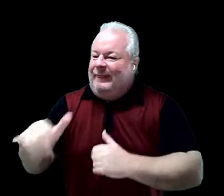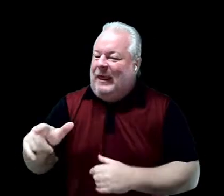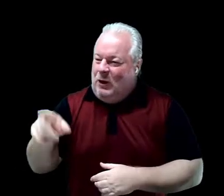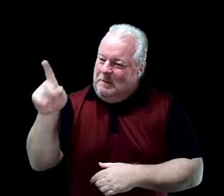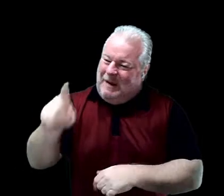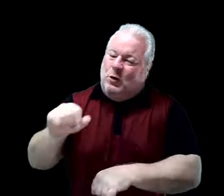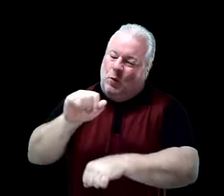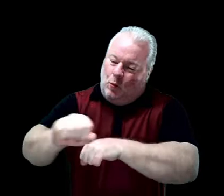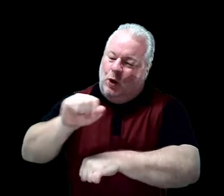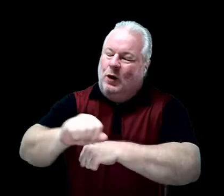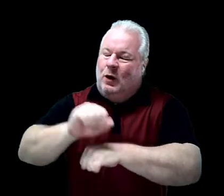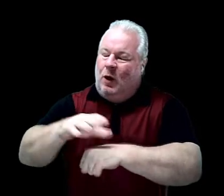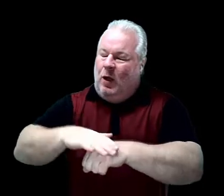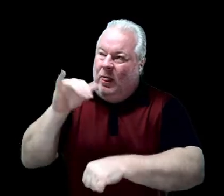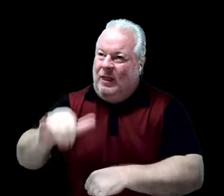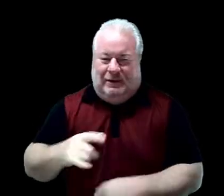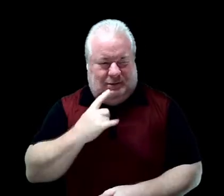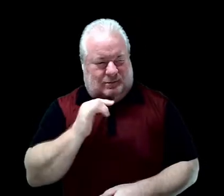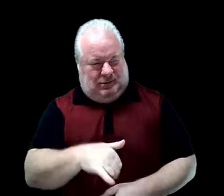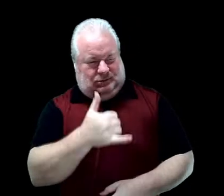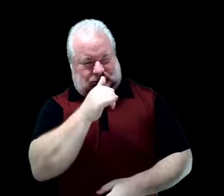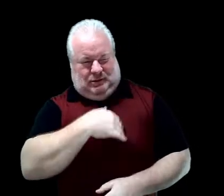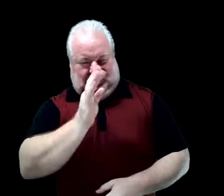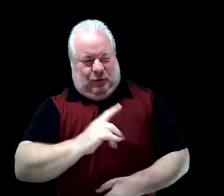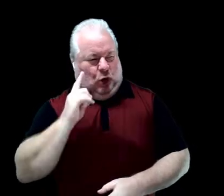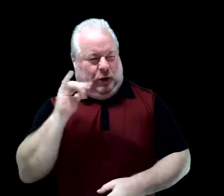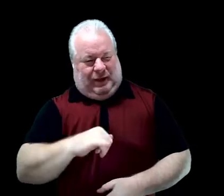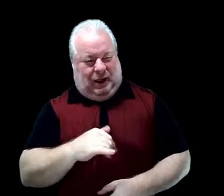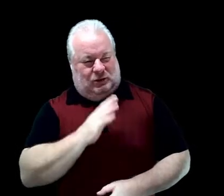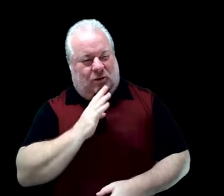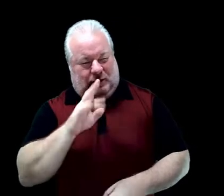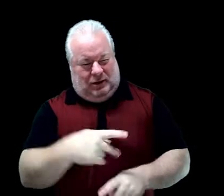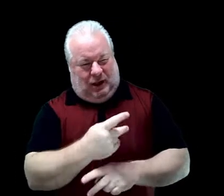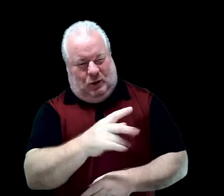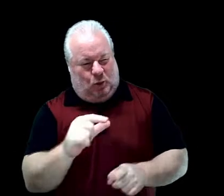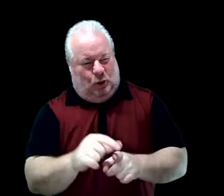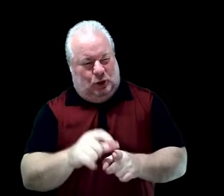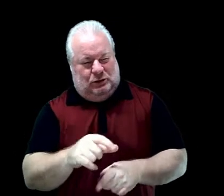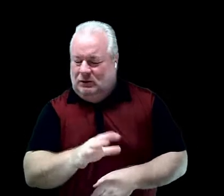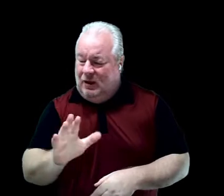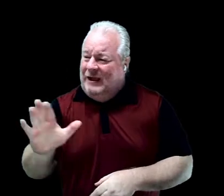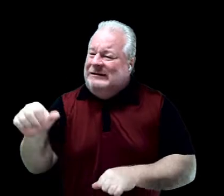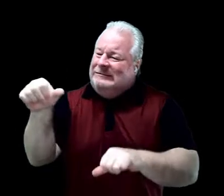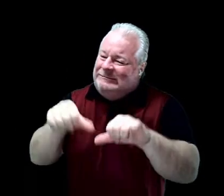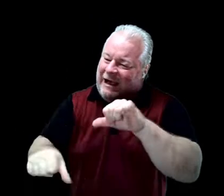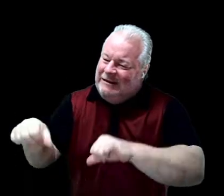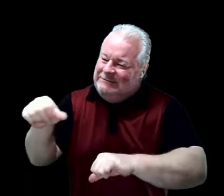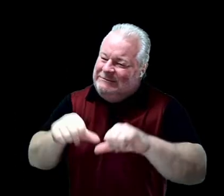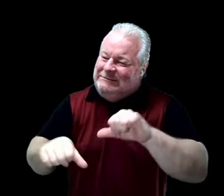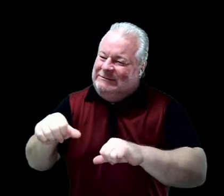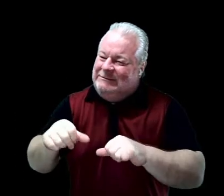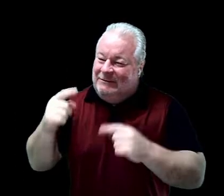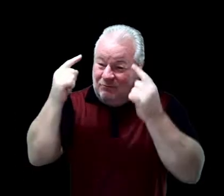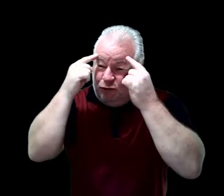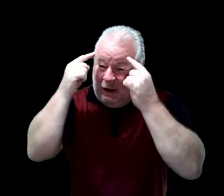Pfft, that's the most ridiculous thing I've ever heard, said Mojo. It's not ridiculous, it's science, said Katie.